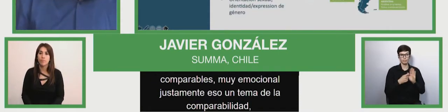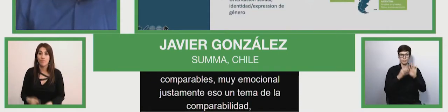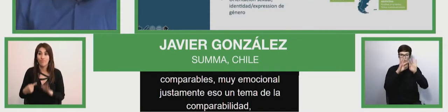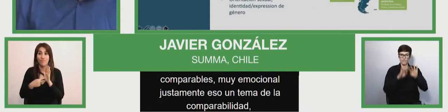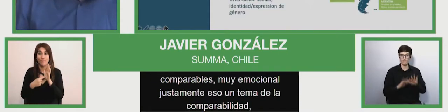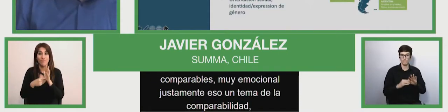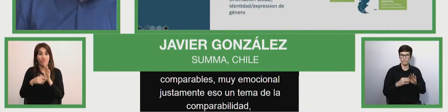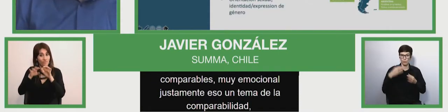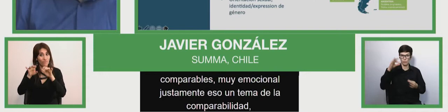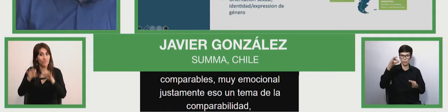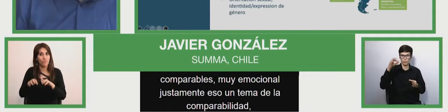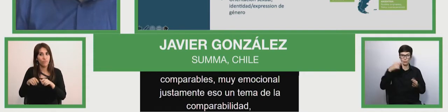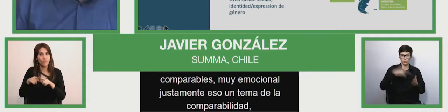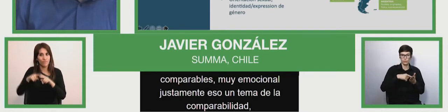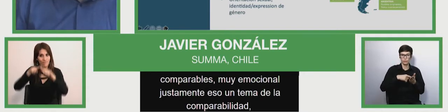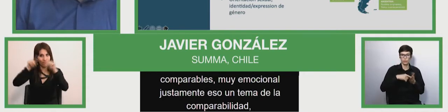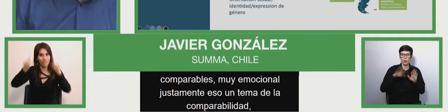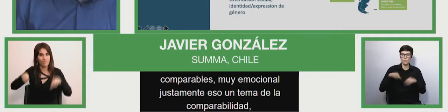my colleague,